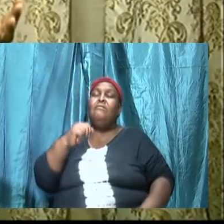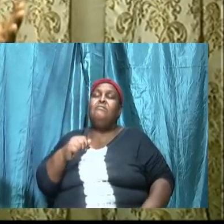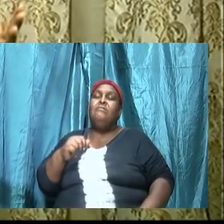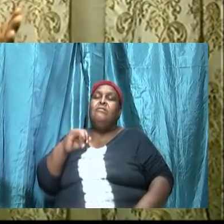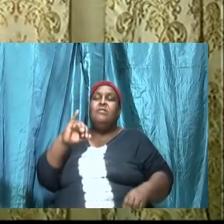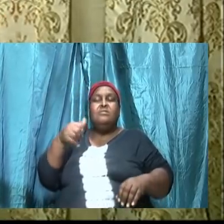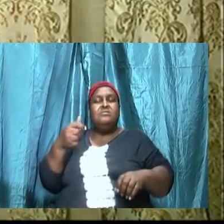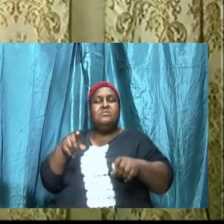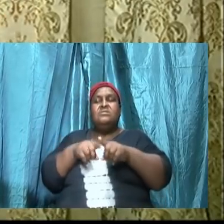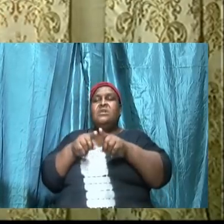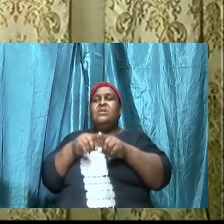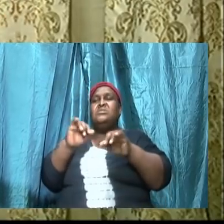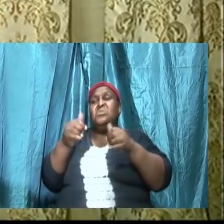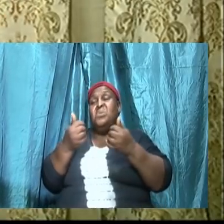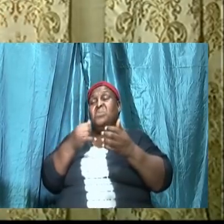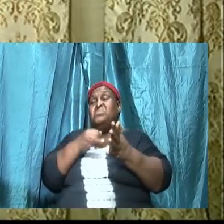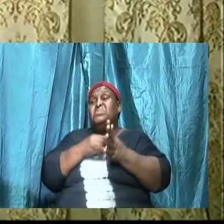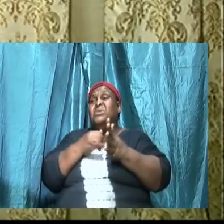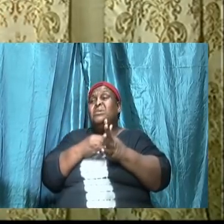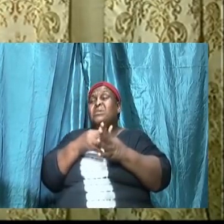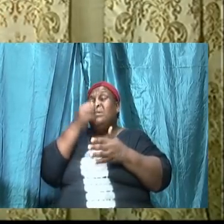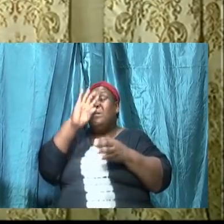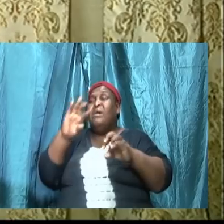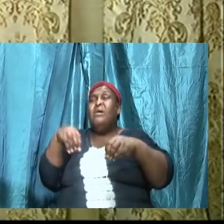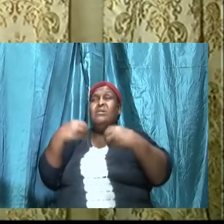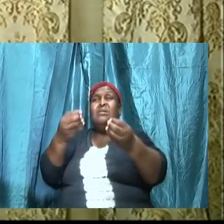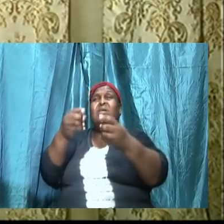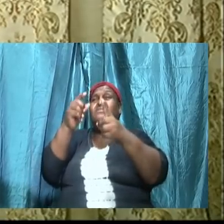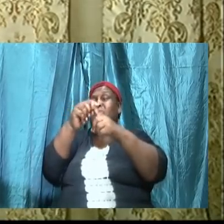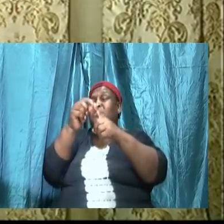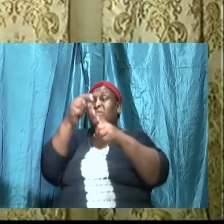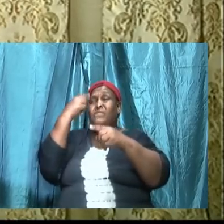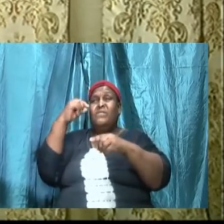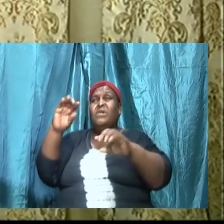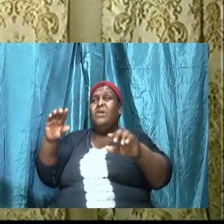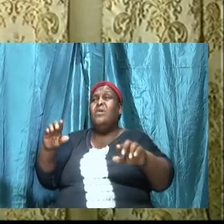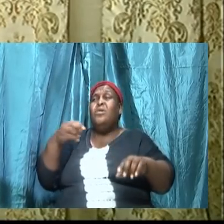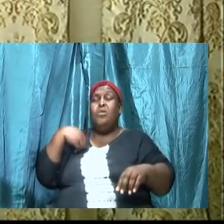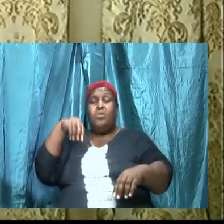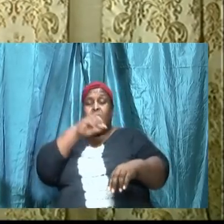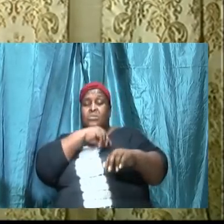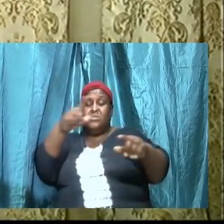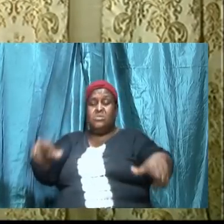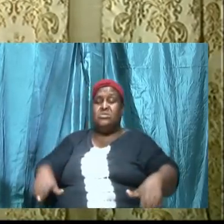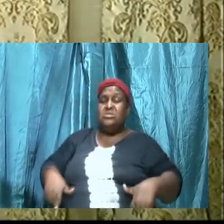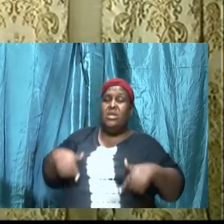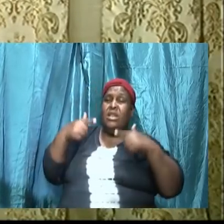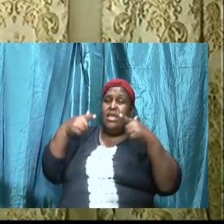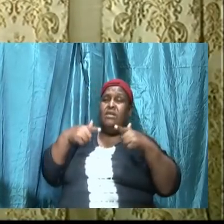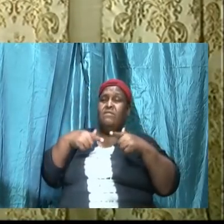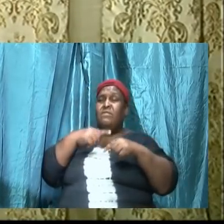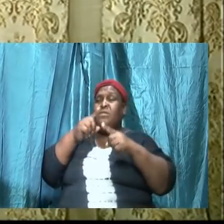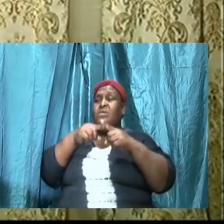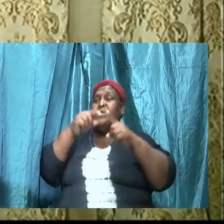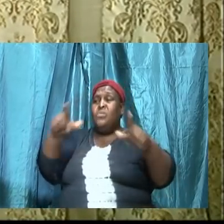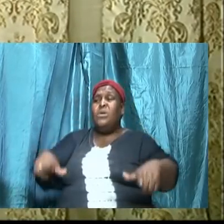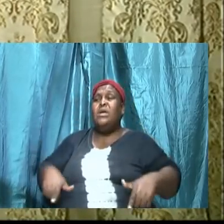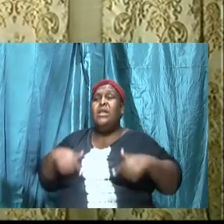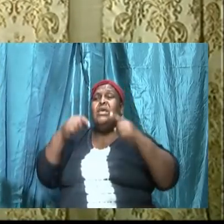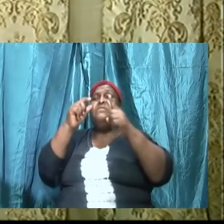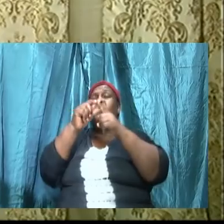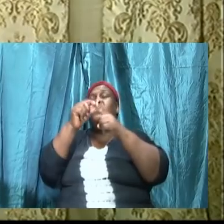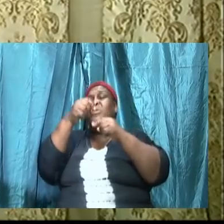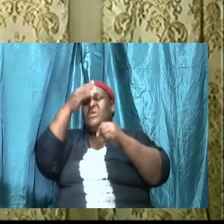as how he is he gives his word for us to walk in it because when we walk in it it